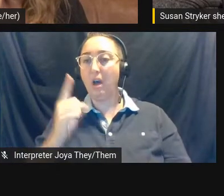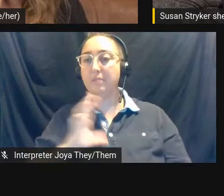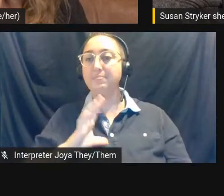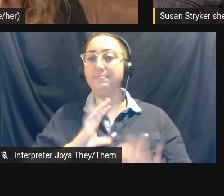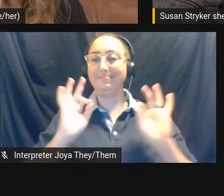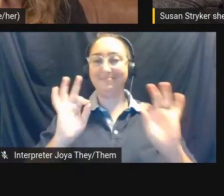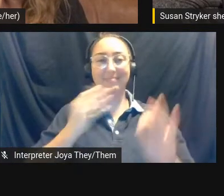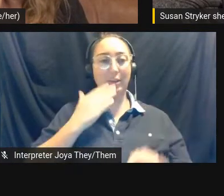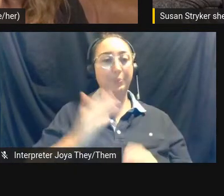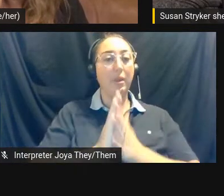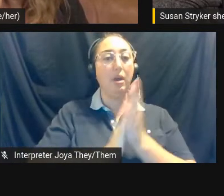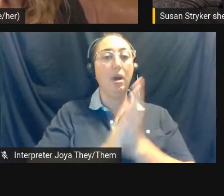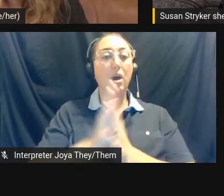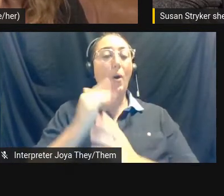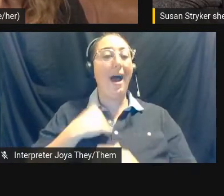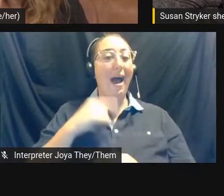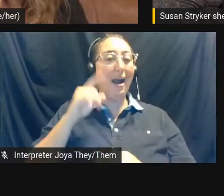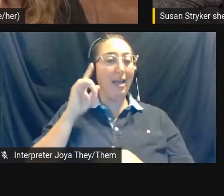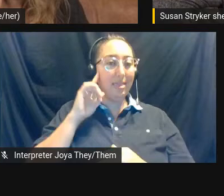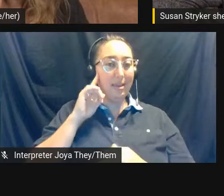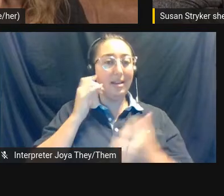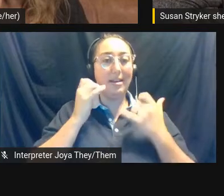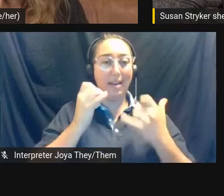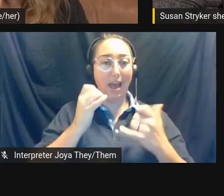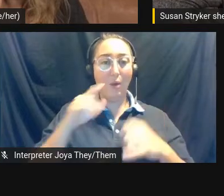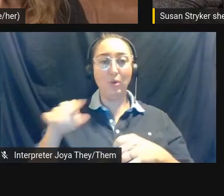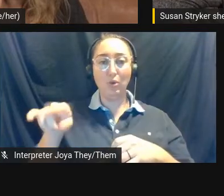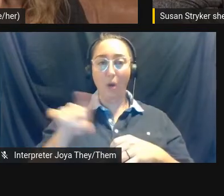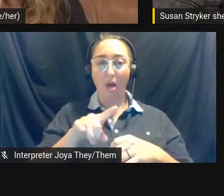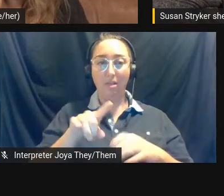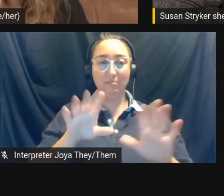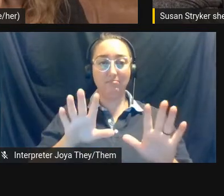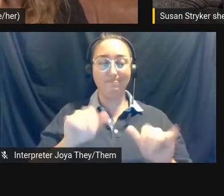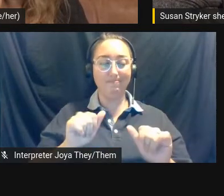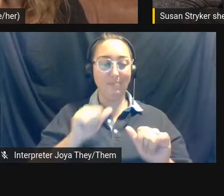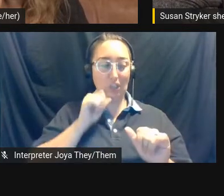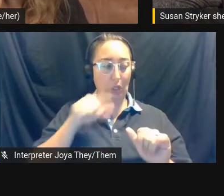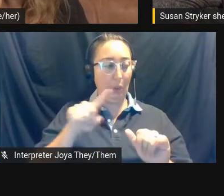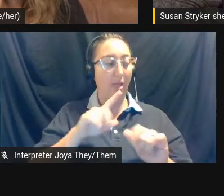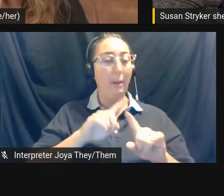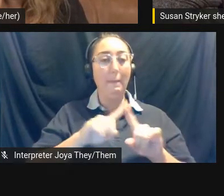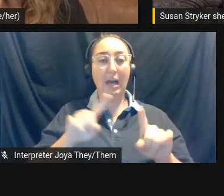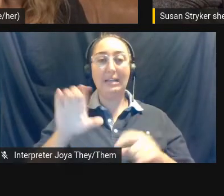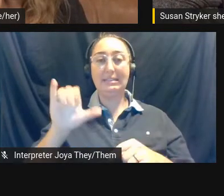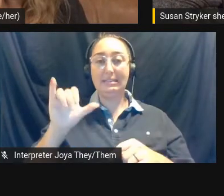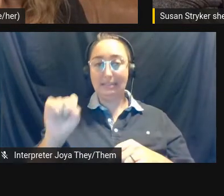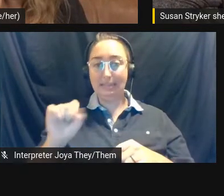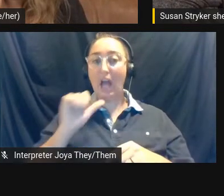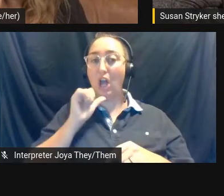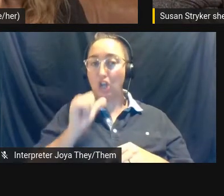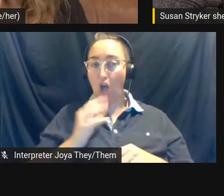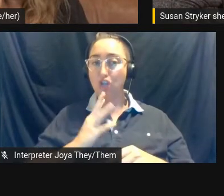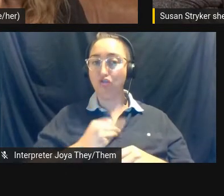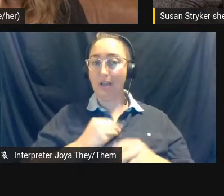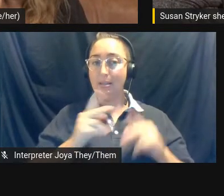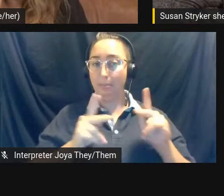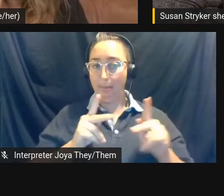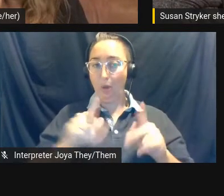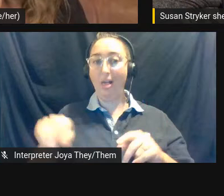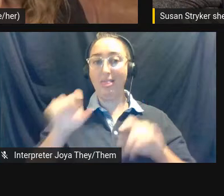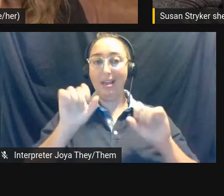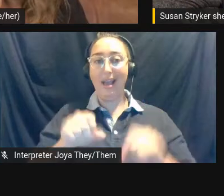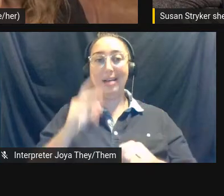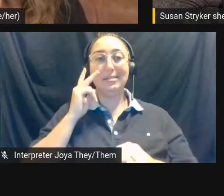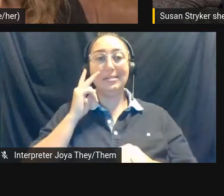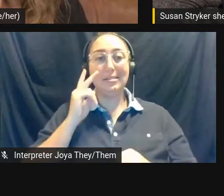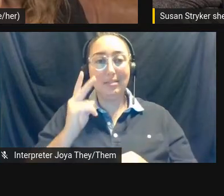Um, I think now you all get to, not you all, but cis and non-trans people get to witness, um,